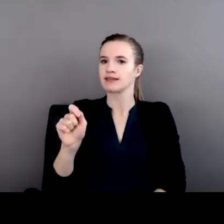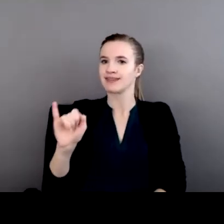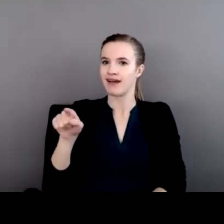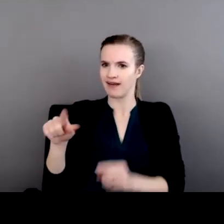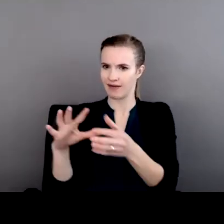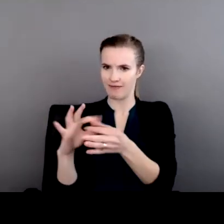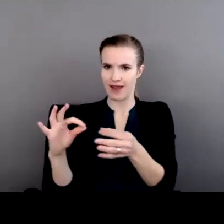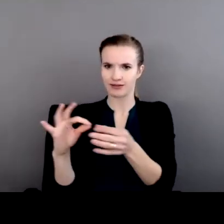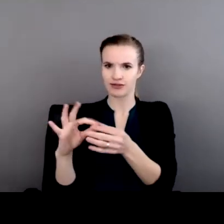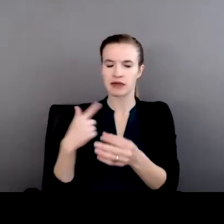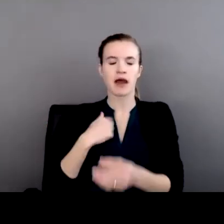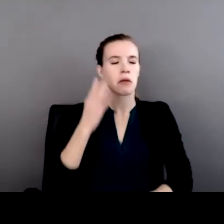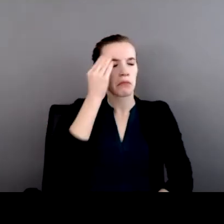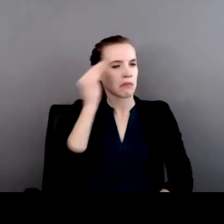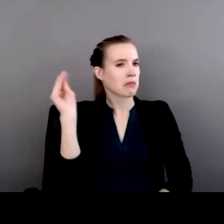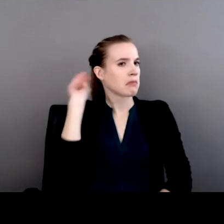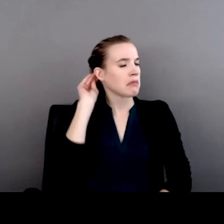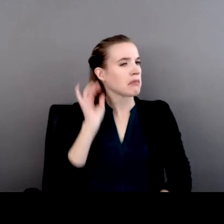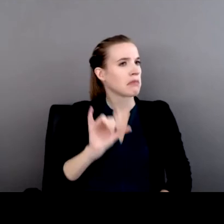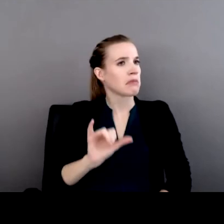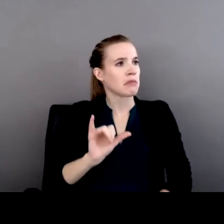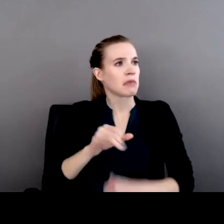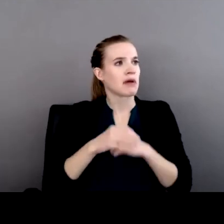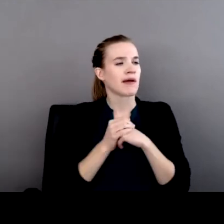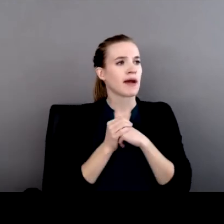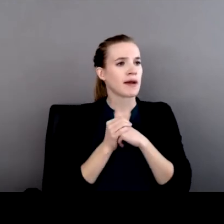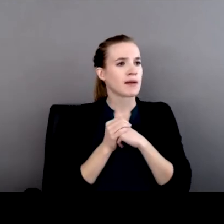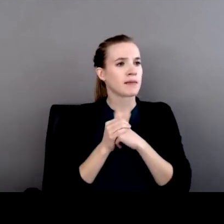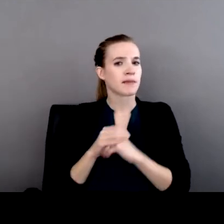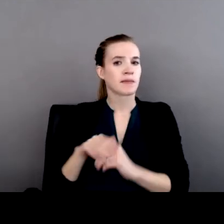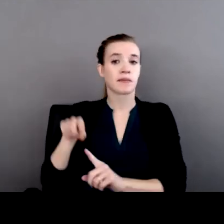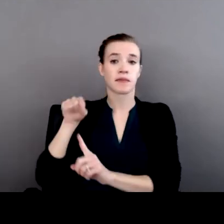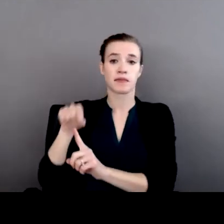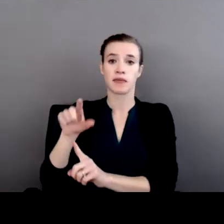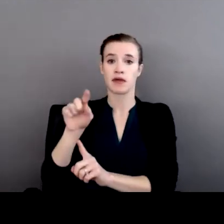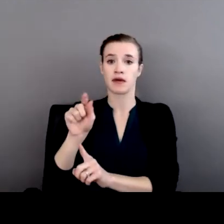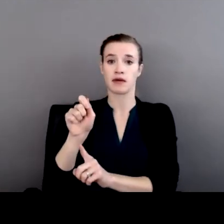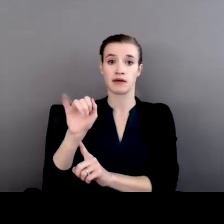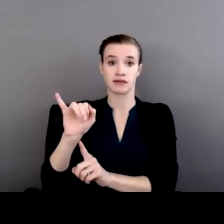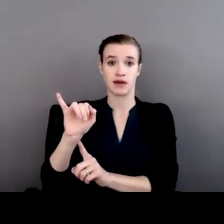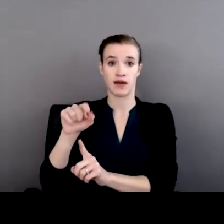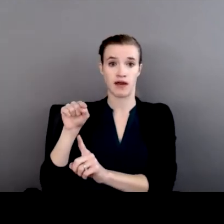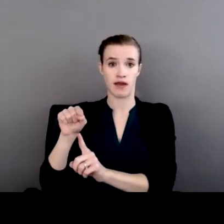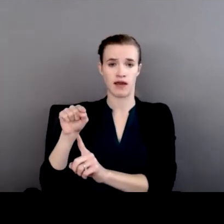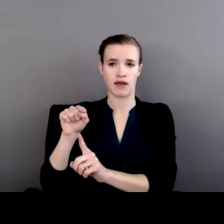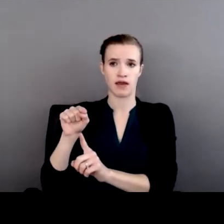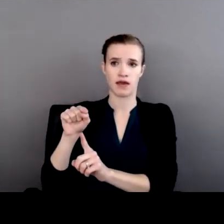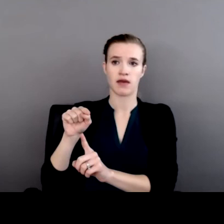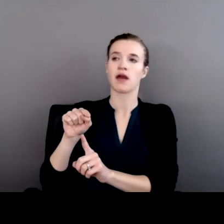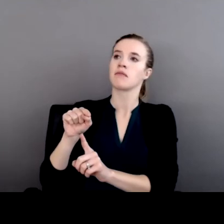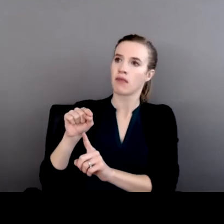when she encouraged or helped me to understand